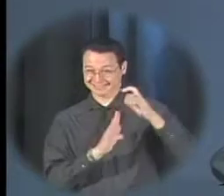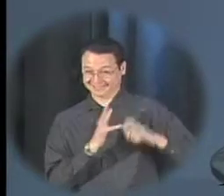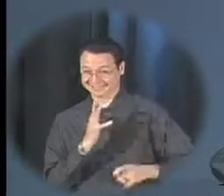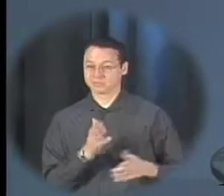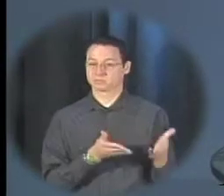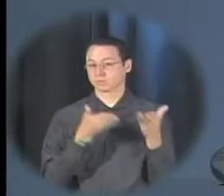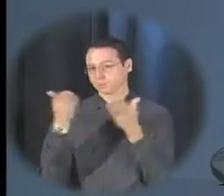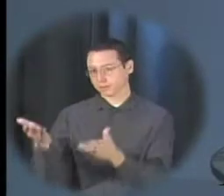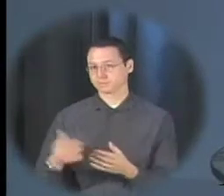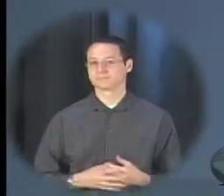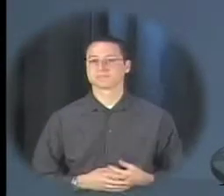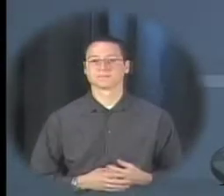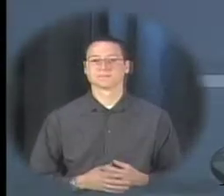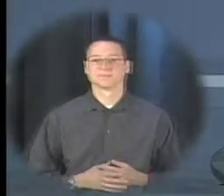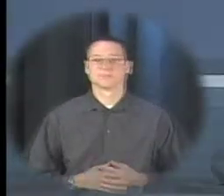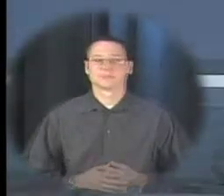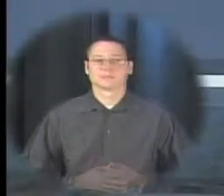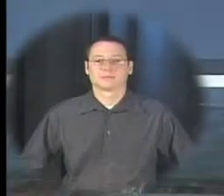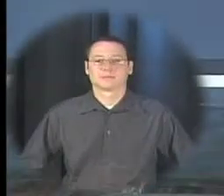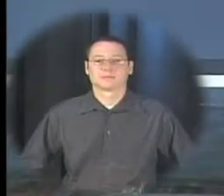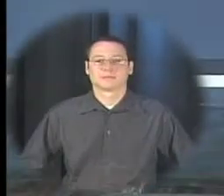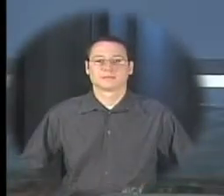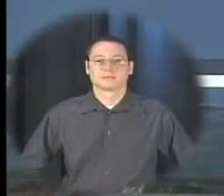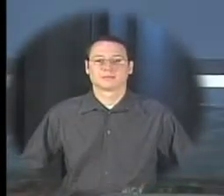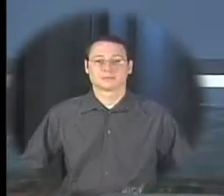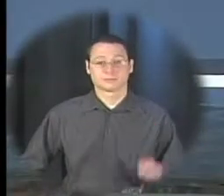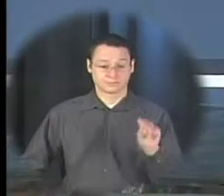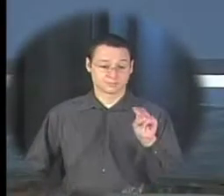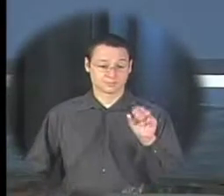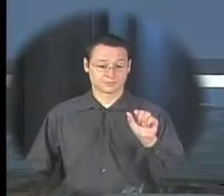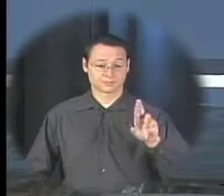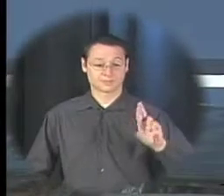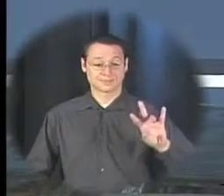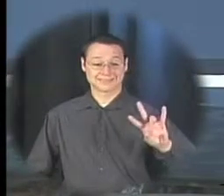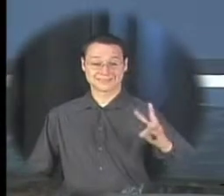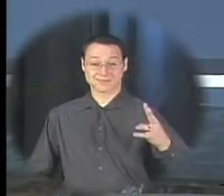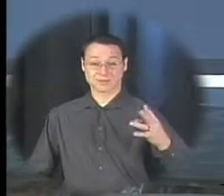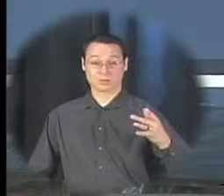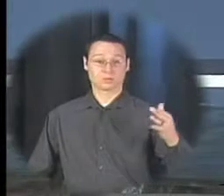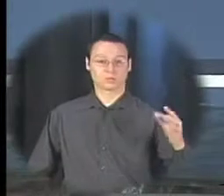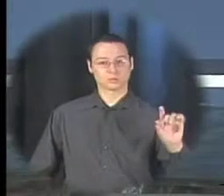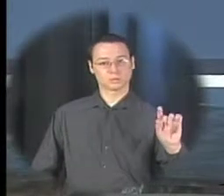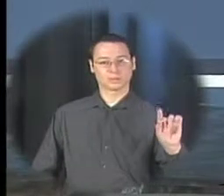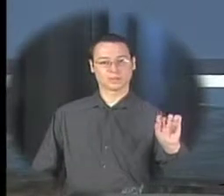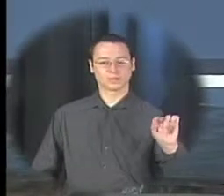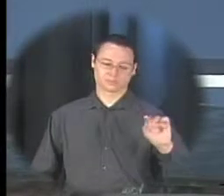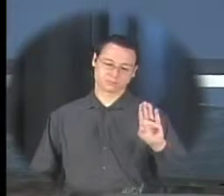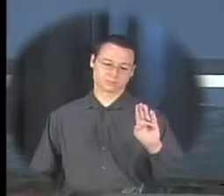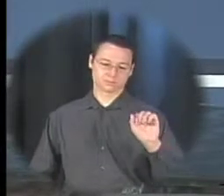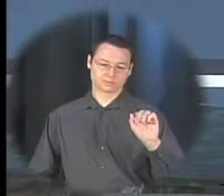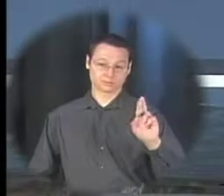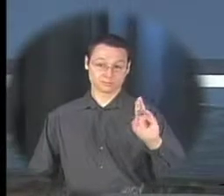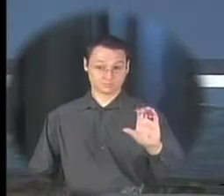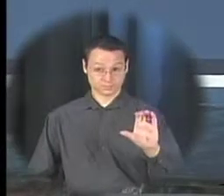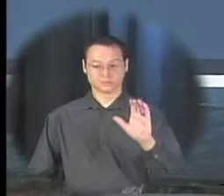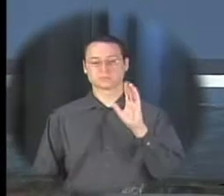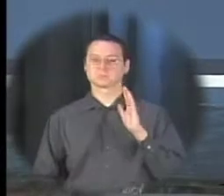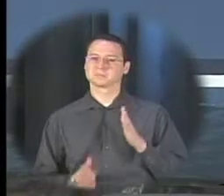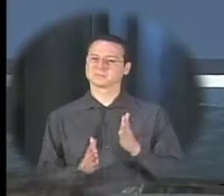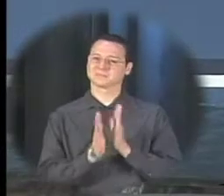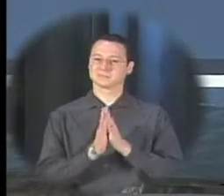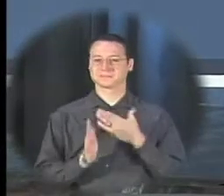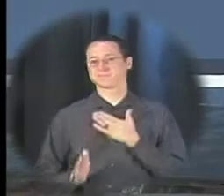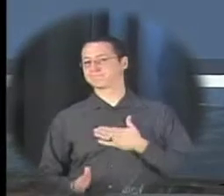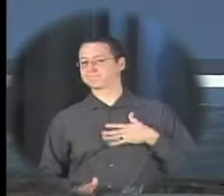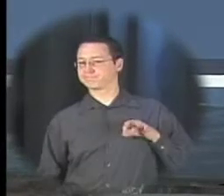day from March 7th through March 20th Boone Animal Rescue Club encourages you to donate money for